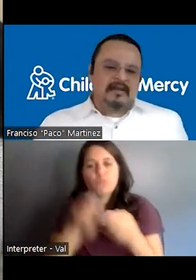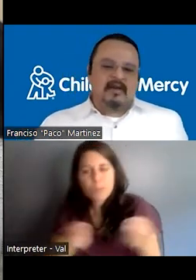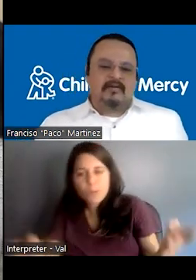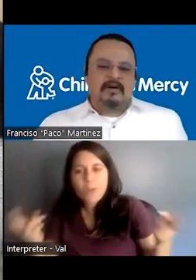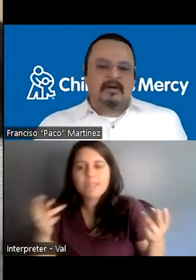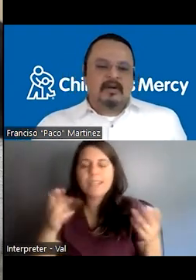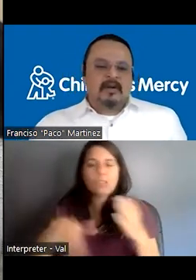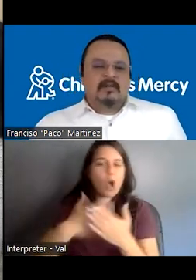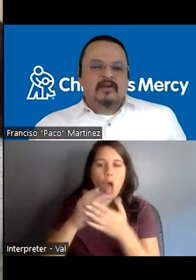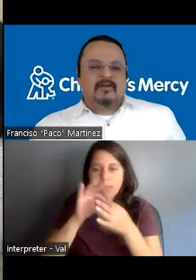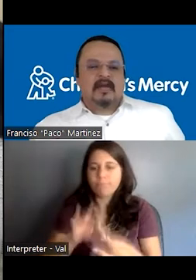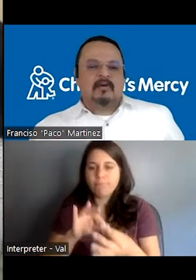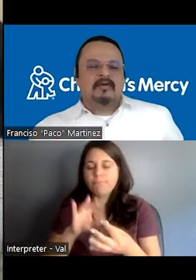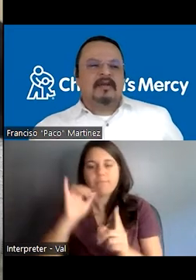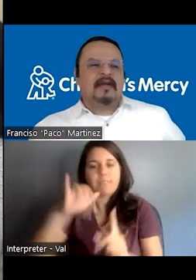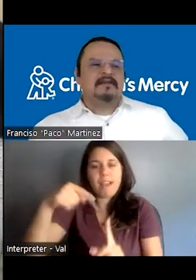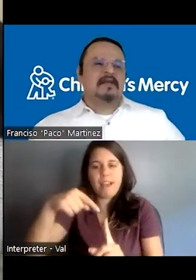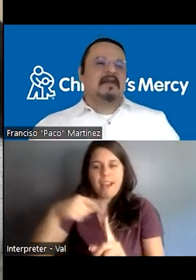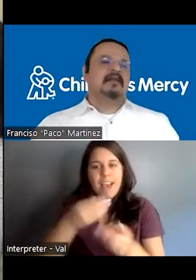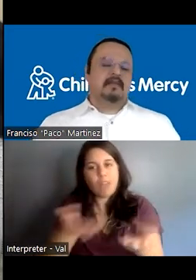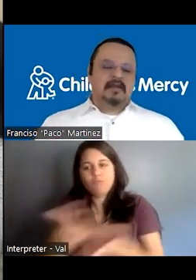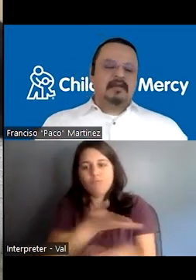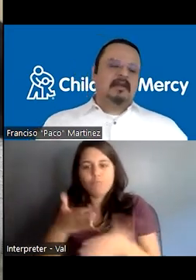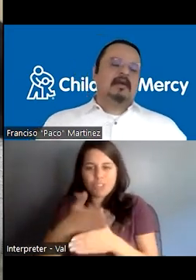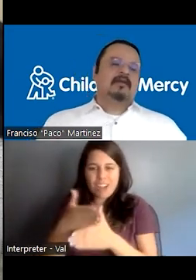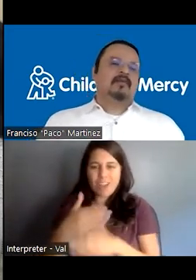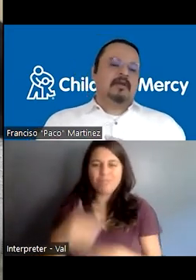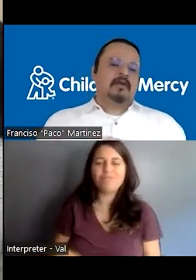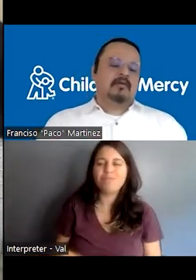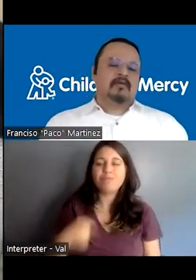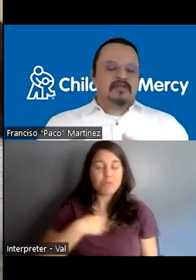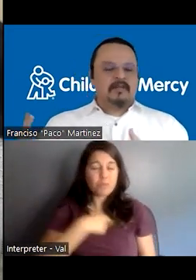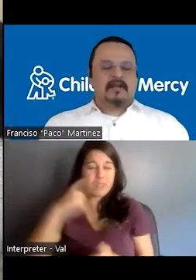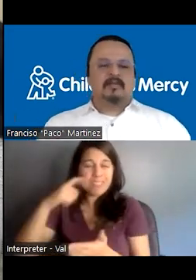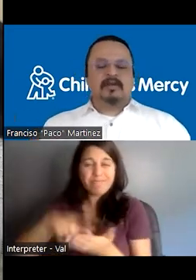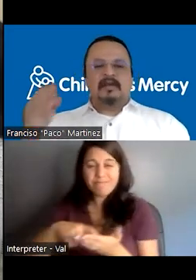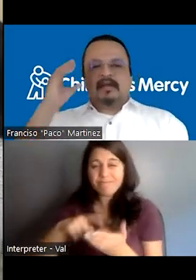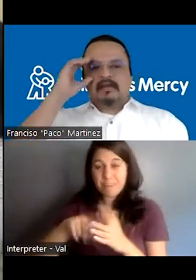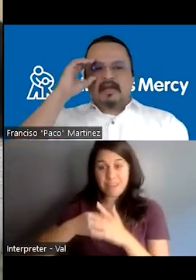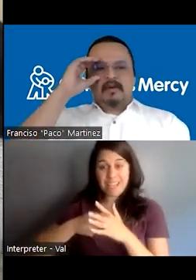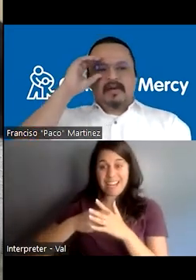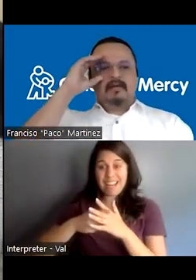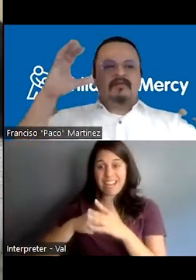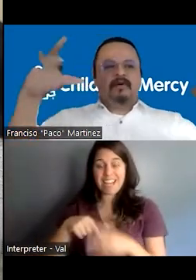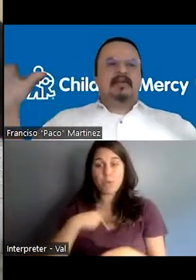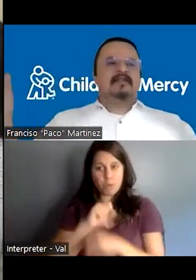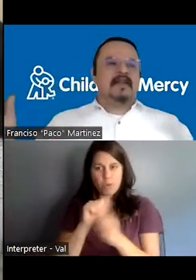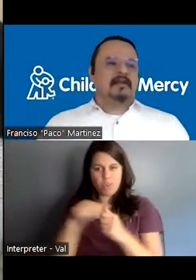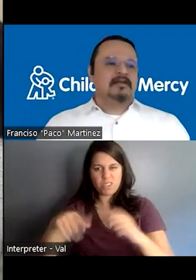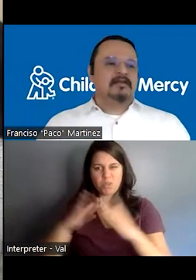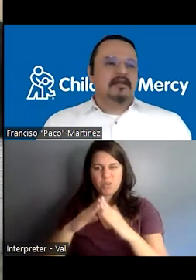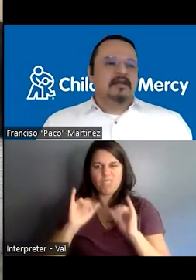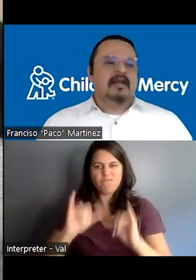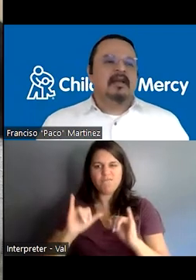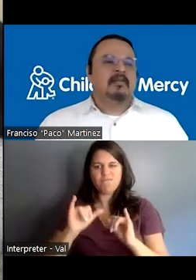they have that they offer. And we have that a community that everybody was working in